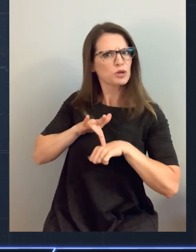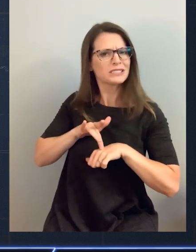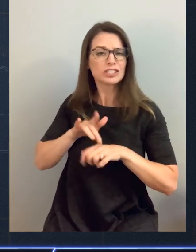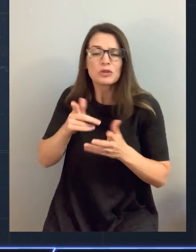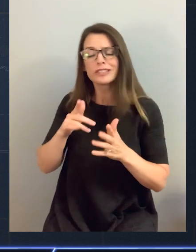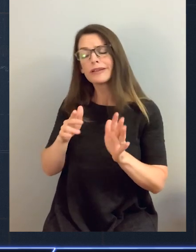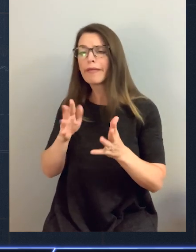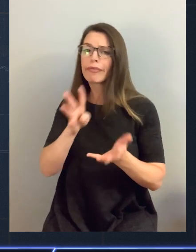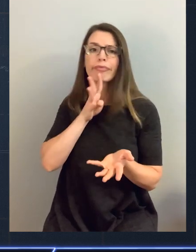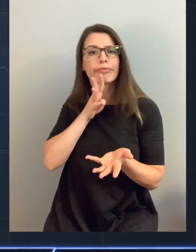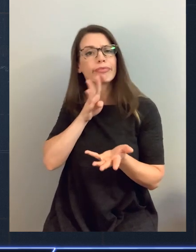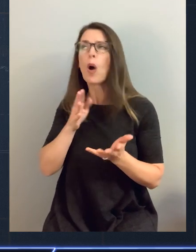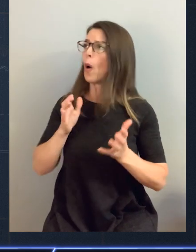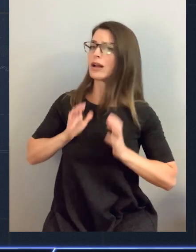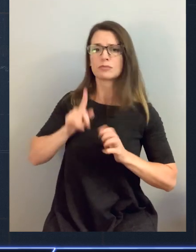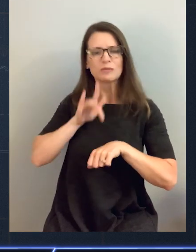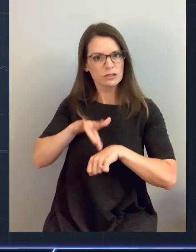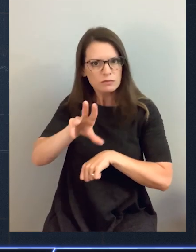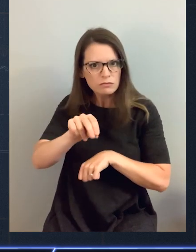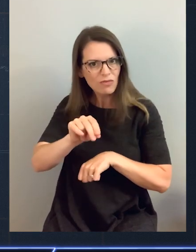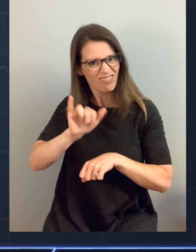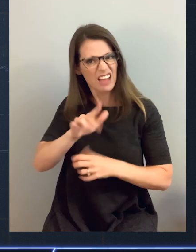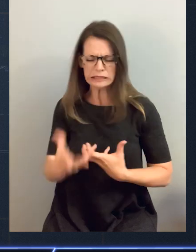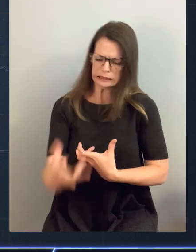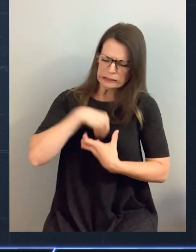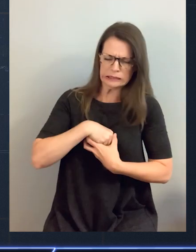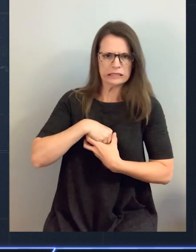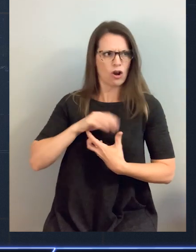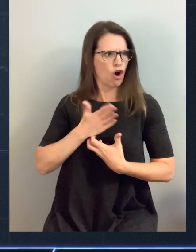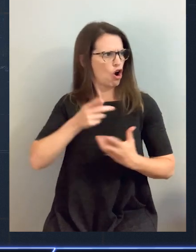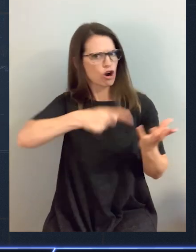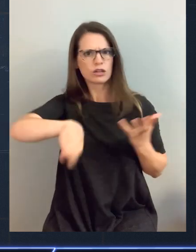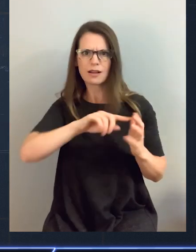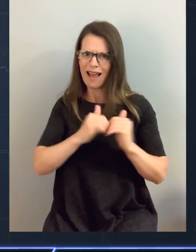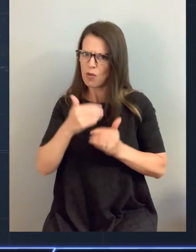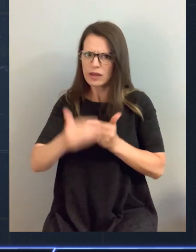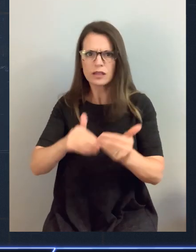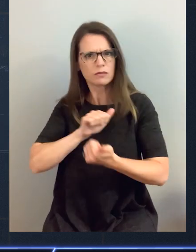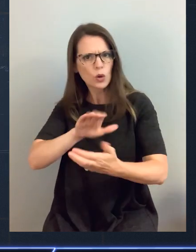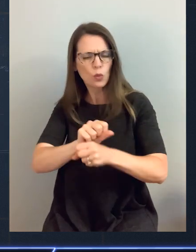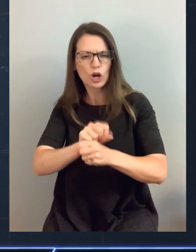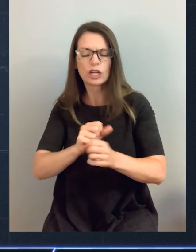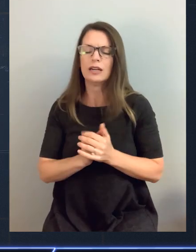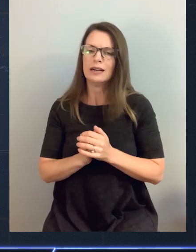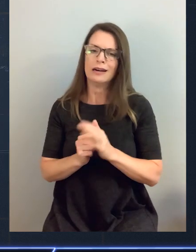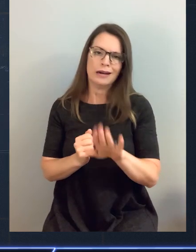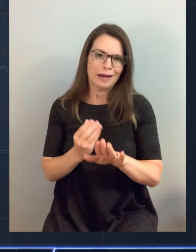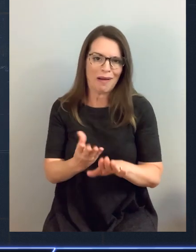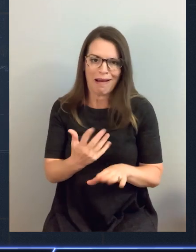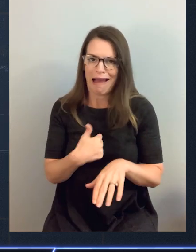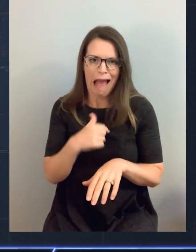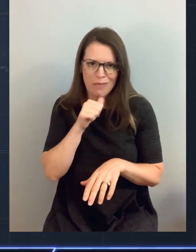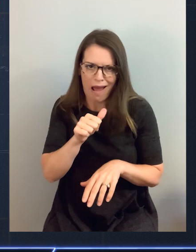It is absolutely essential to our innovation process. And it's just the way we work. Really important that you know that this is not a